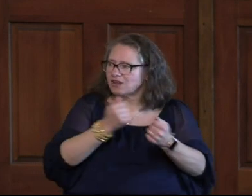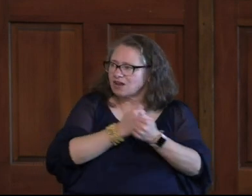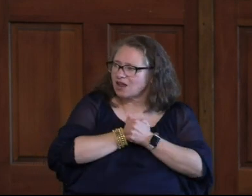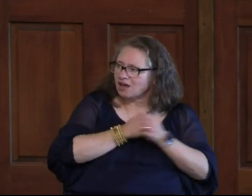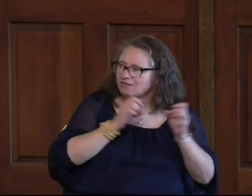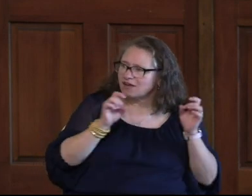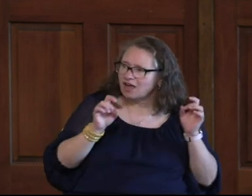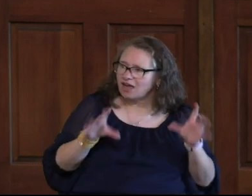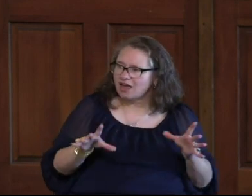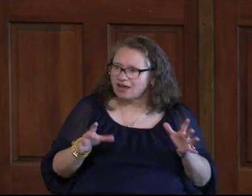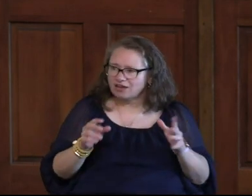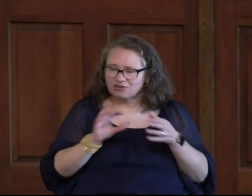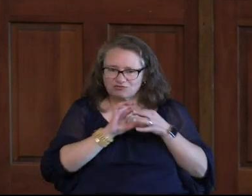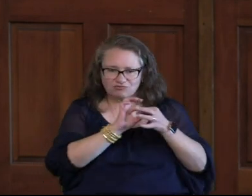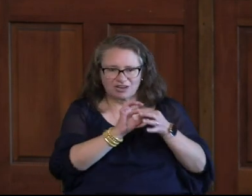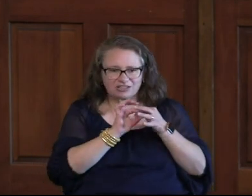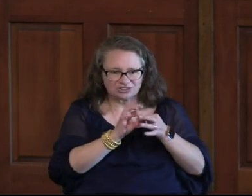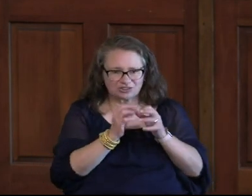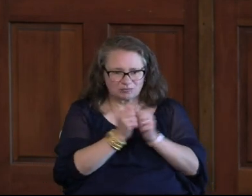Relationship With That Verse Don't They